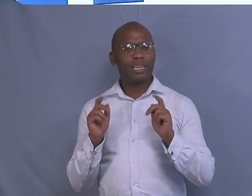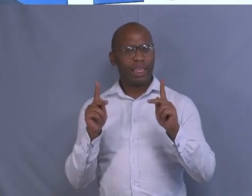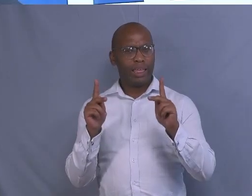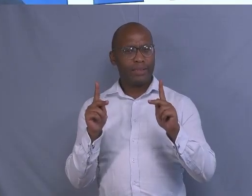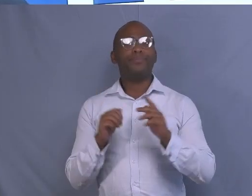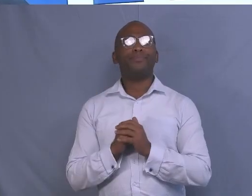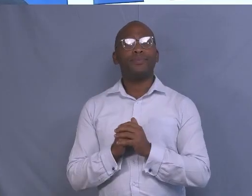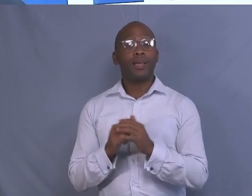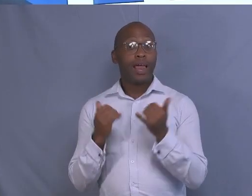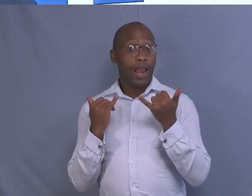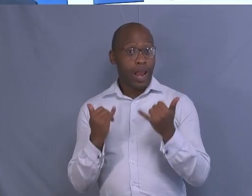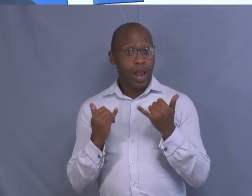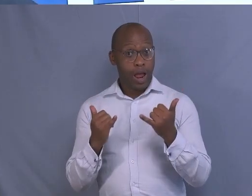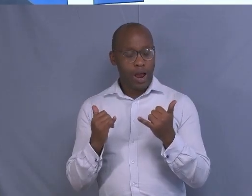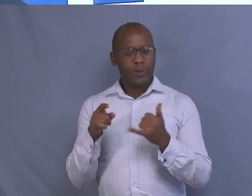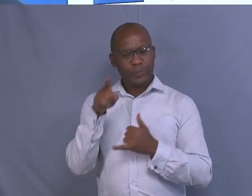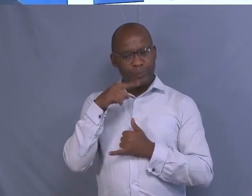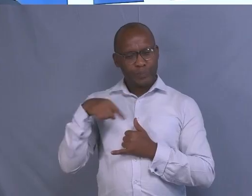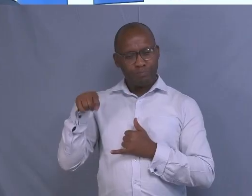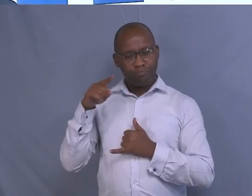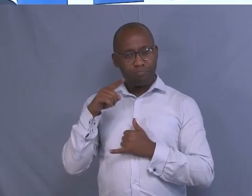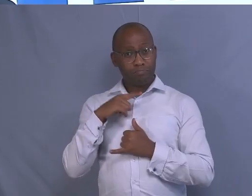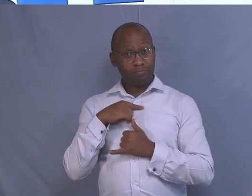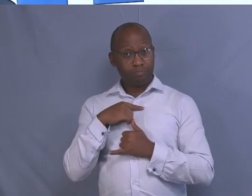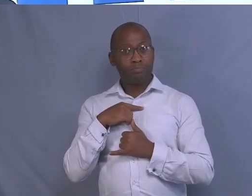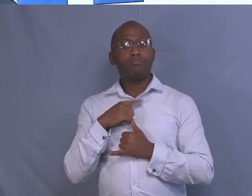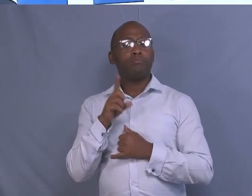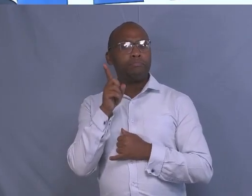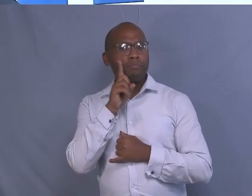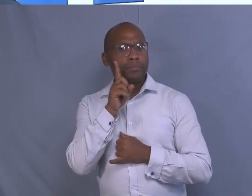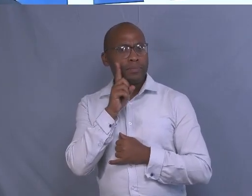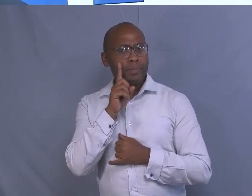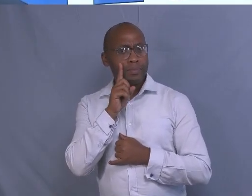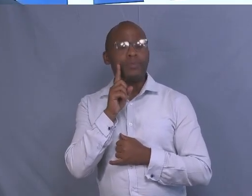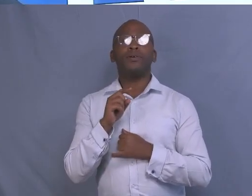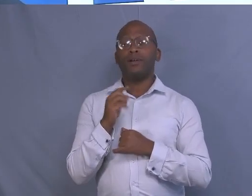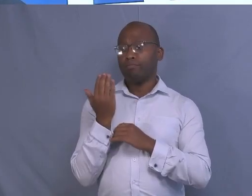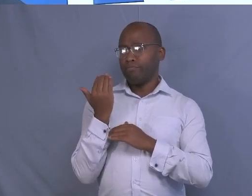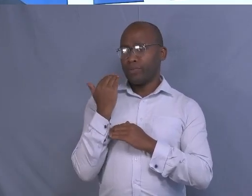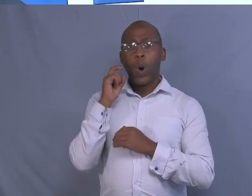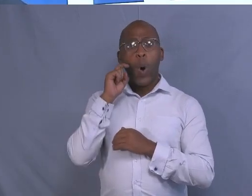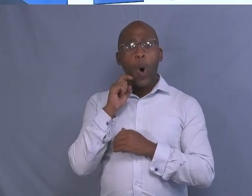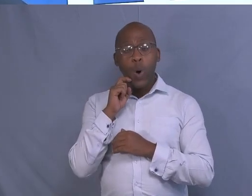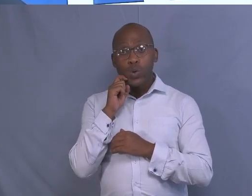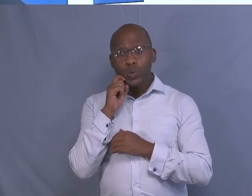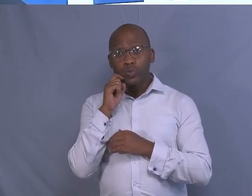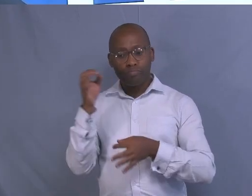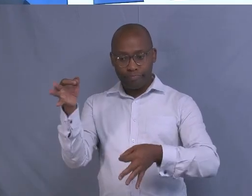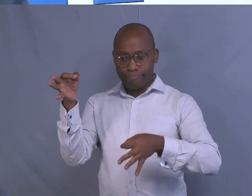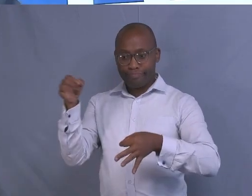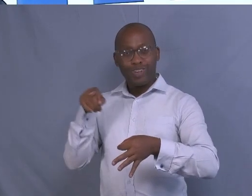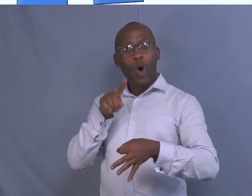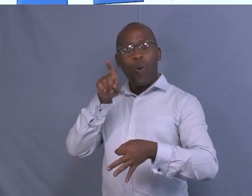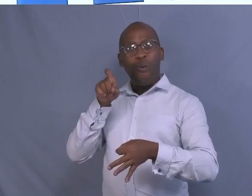Let us check the questions that are based on the topic that I've presented to you to see how we can answer